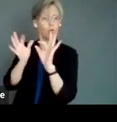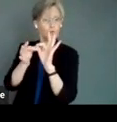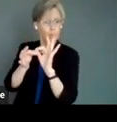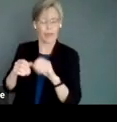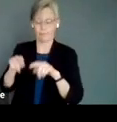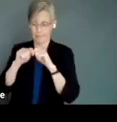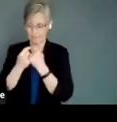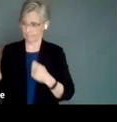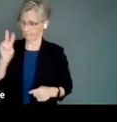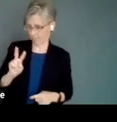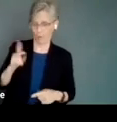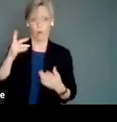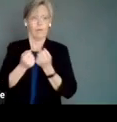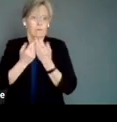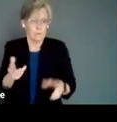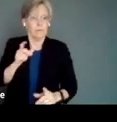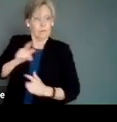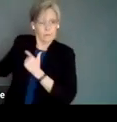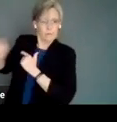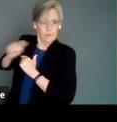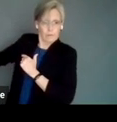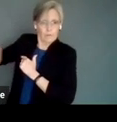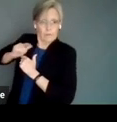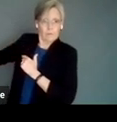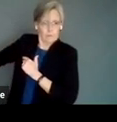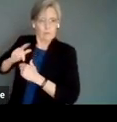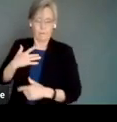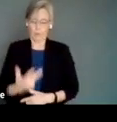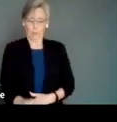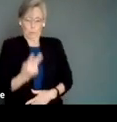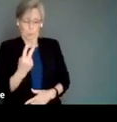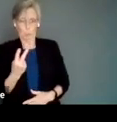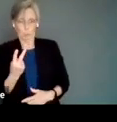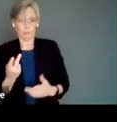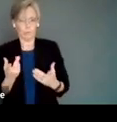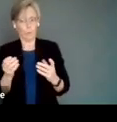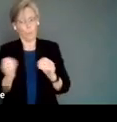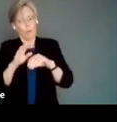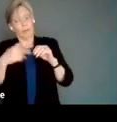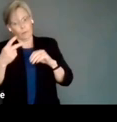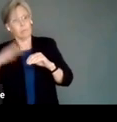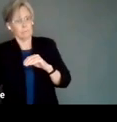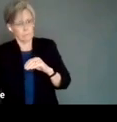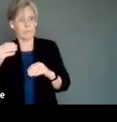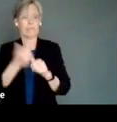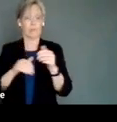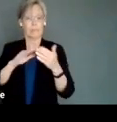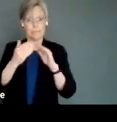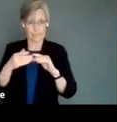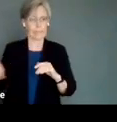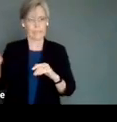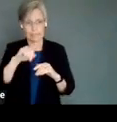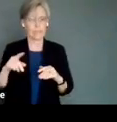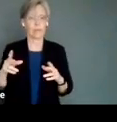teams, because it's an exhausting process. So you will always engage to at least two at a time. And in every city, you are